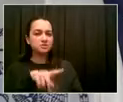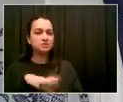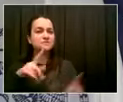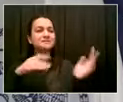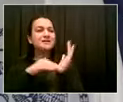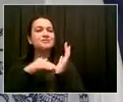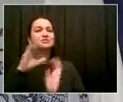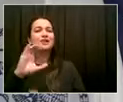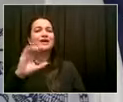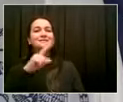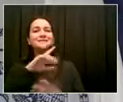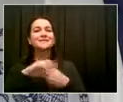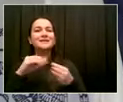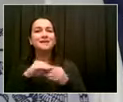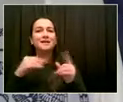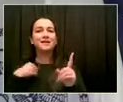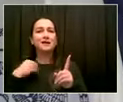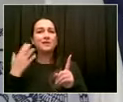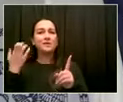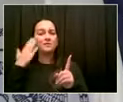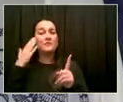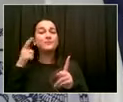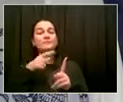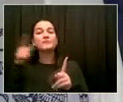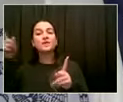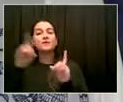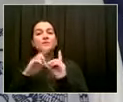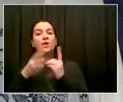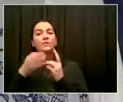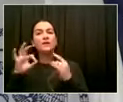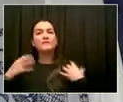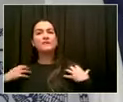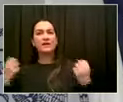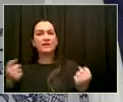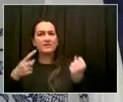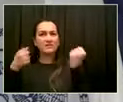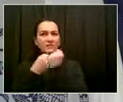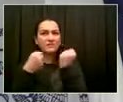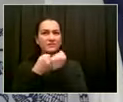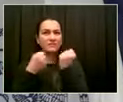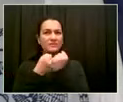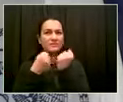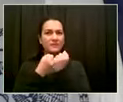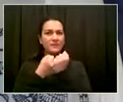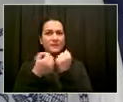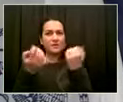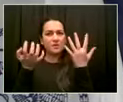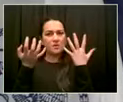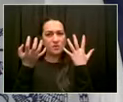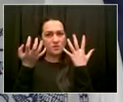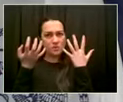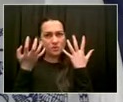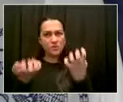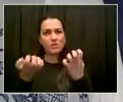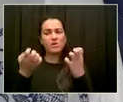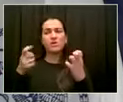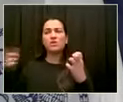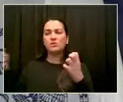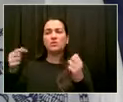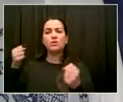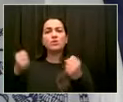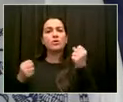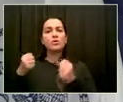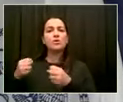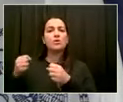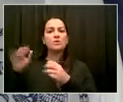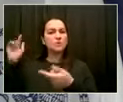spaces for residents, given research that shows the negative health and mental health impact of pollution, noise, and obviously the